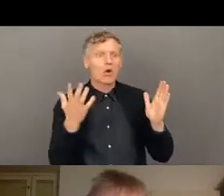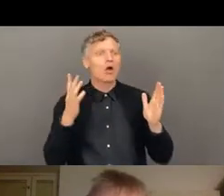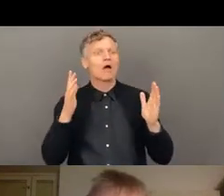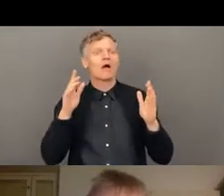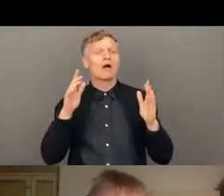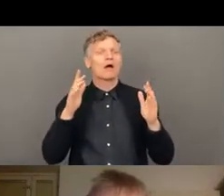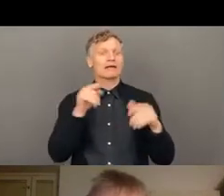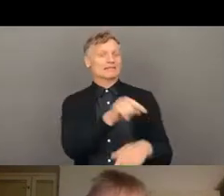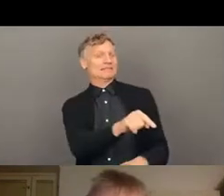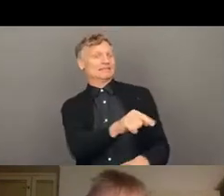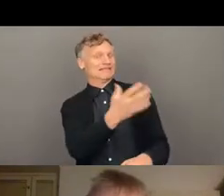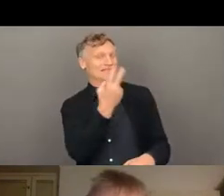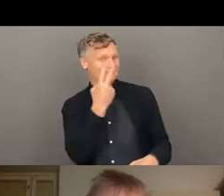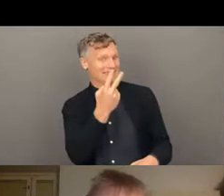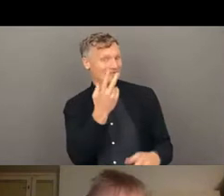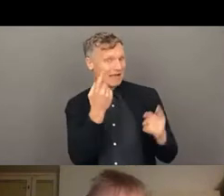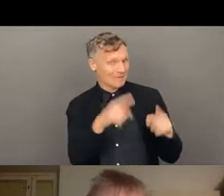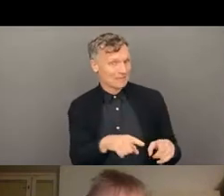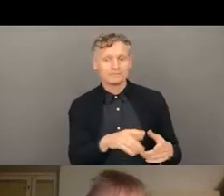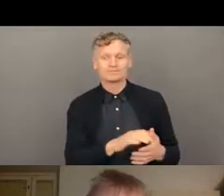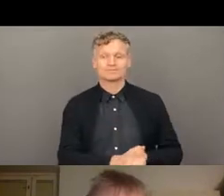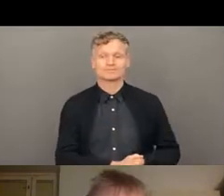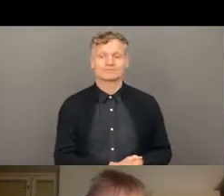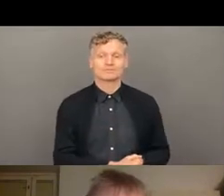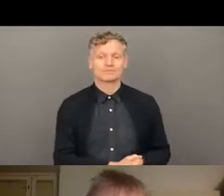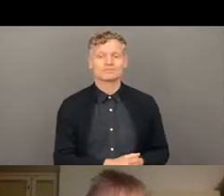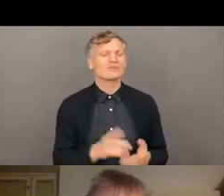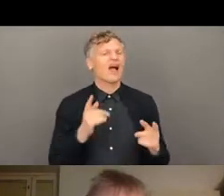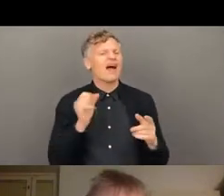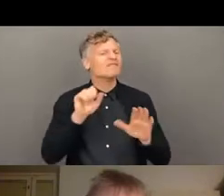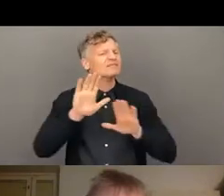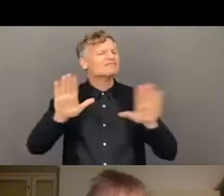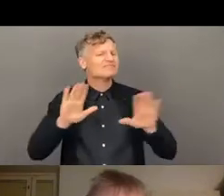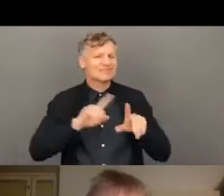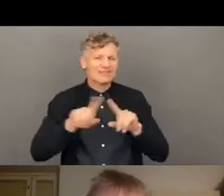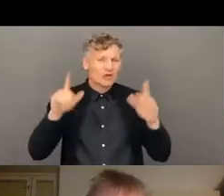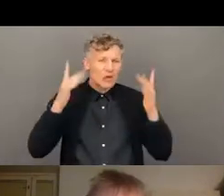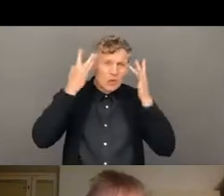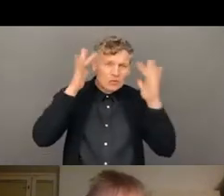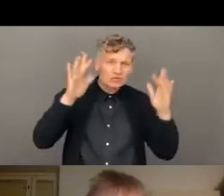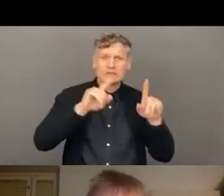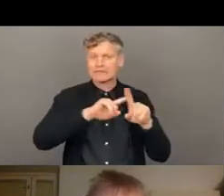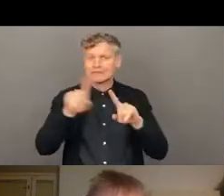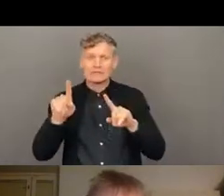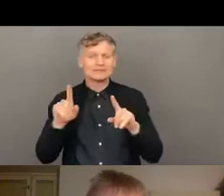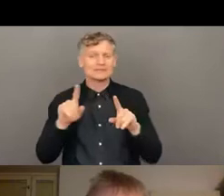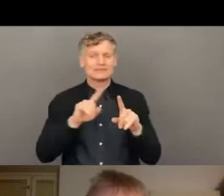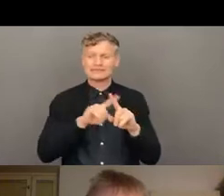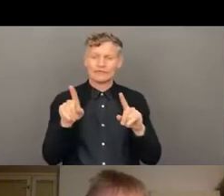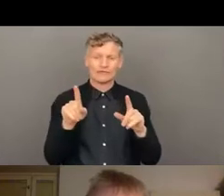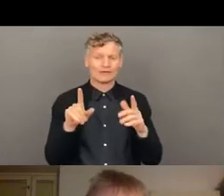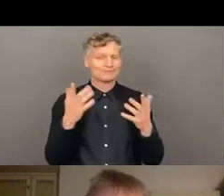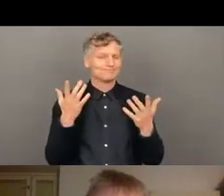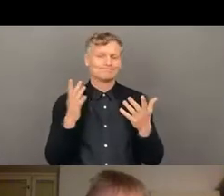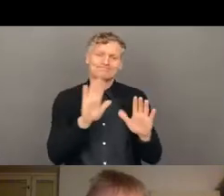are not reported. But if you have a community of practice, different people from different areas, but